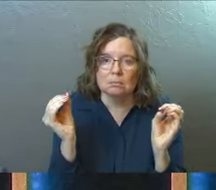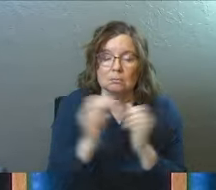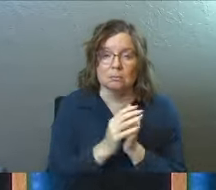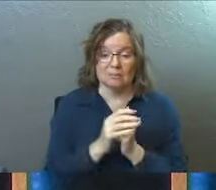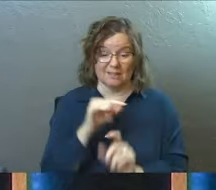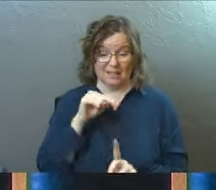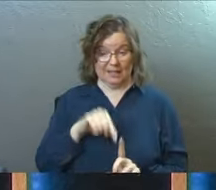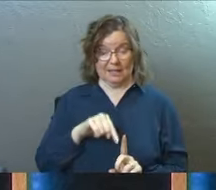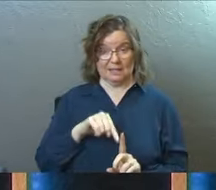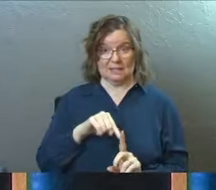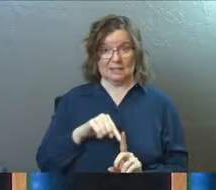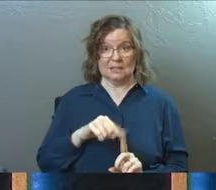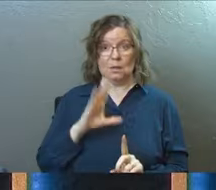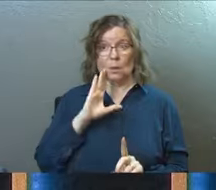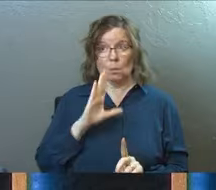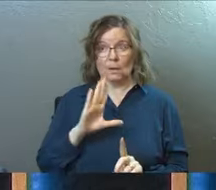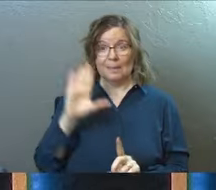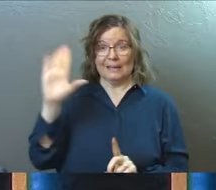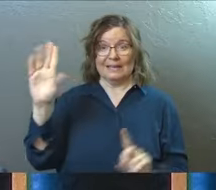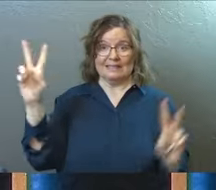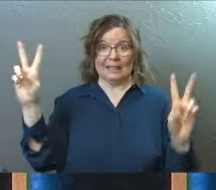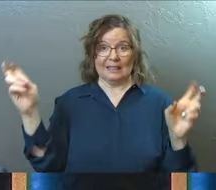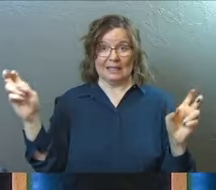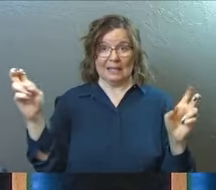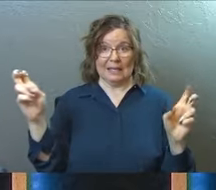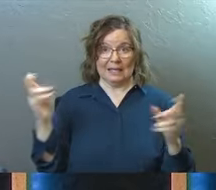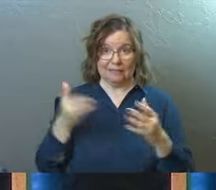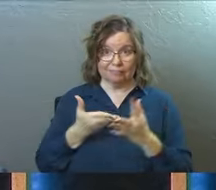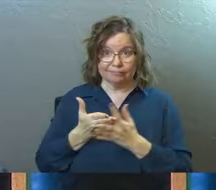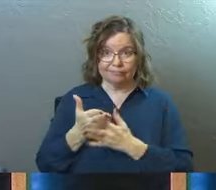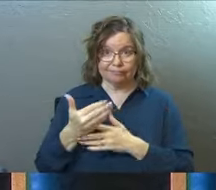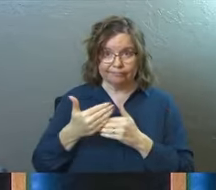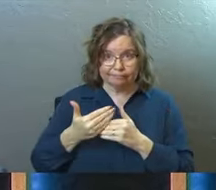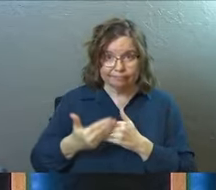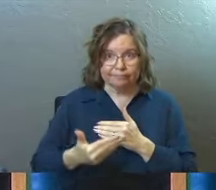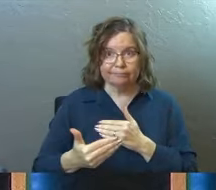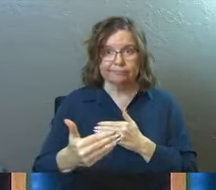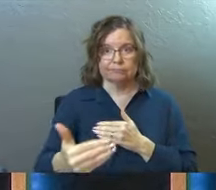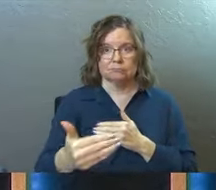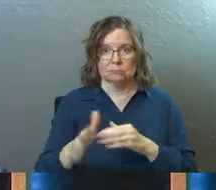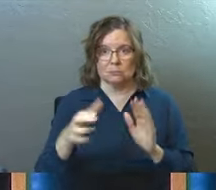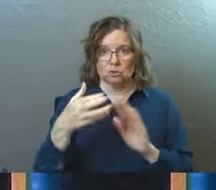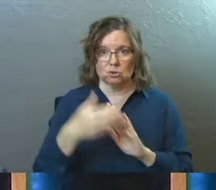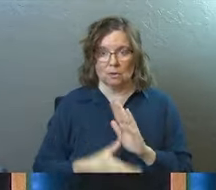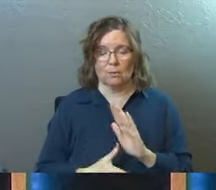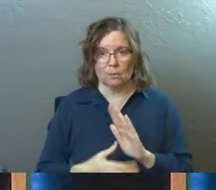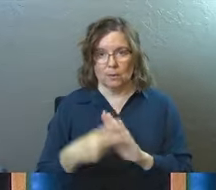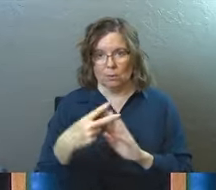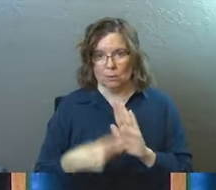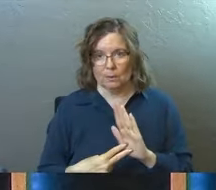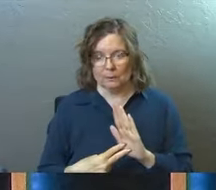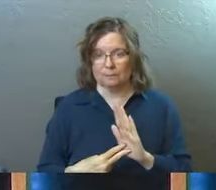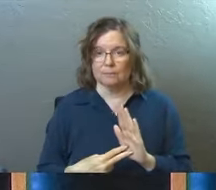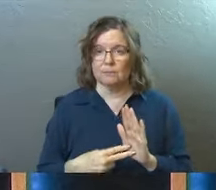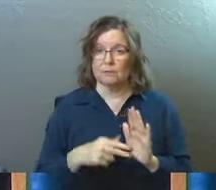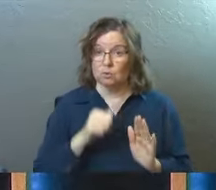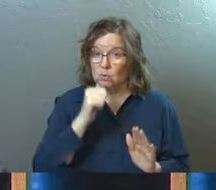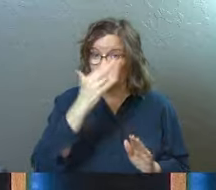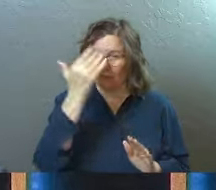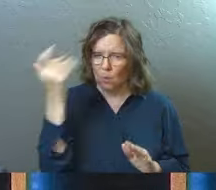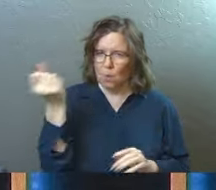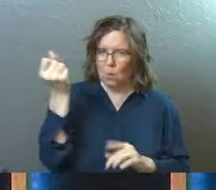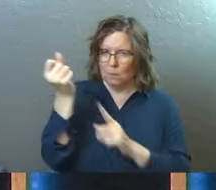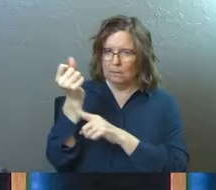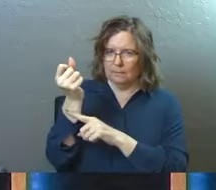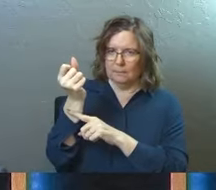And this is going to be his theme throughout the rest of the chapter that we're about to read. So don't forget